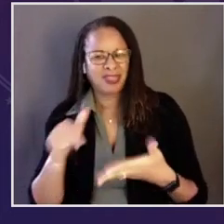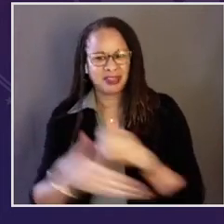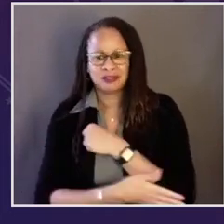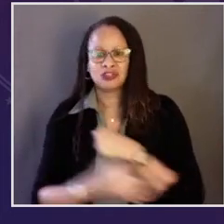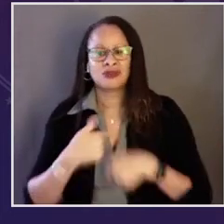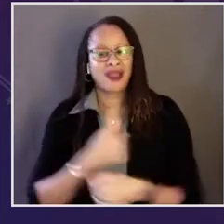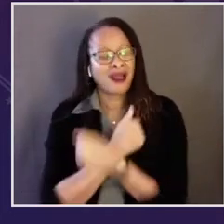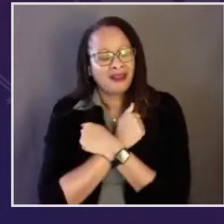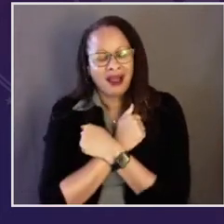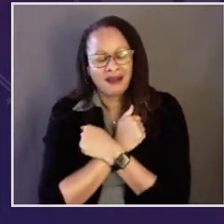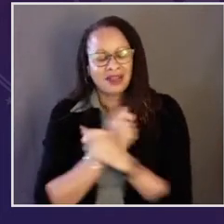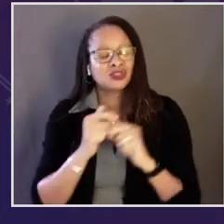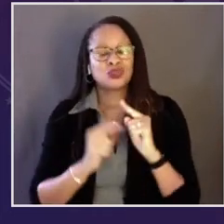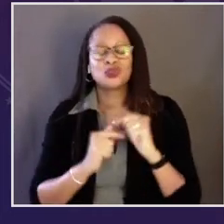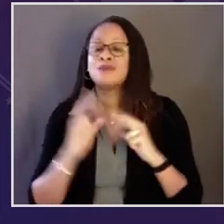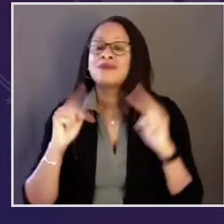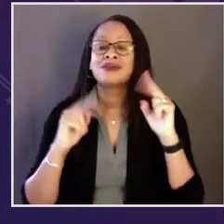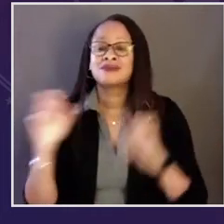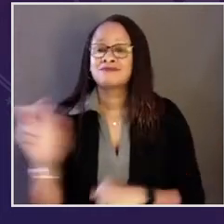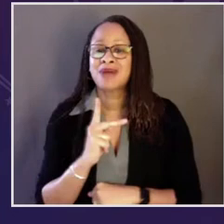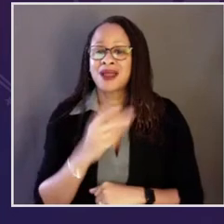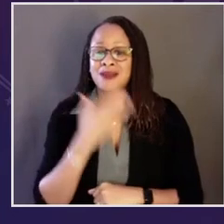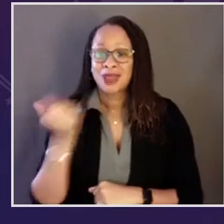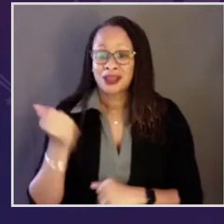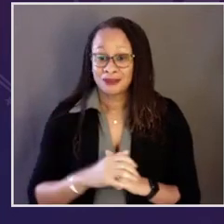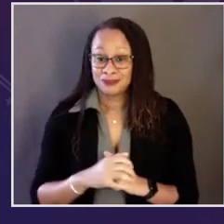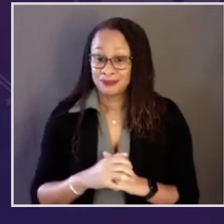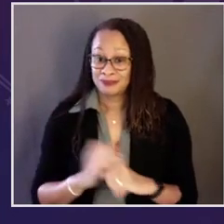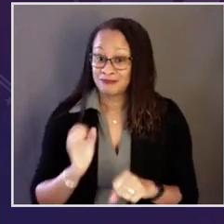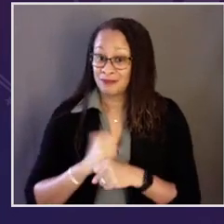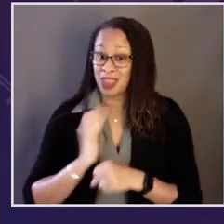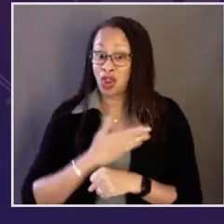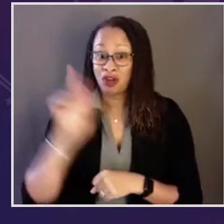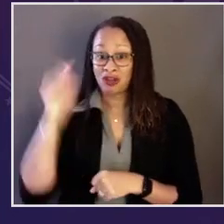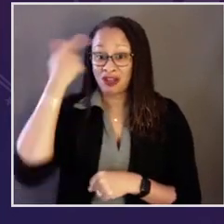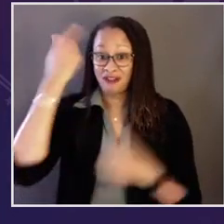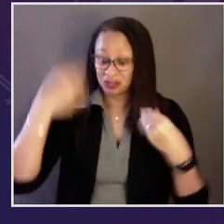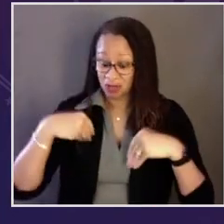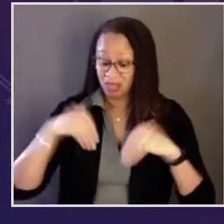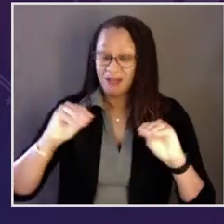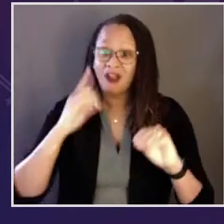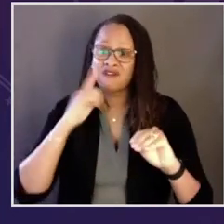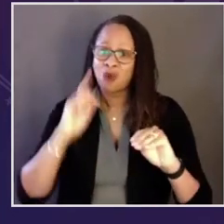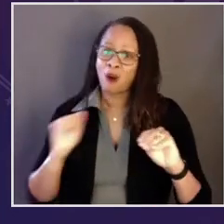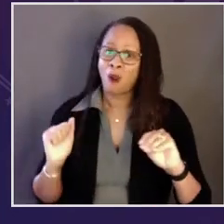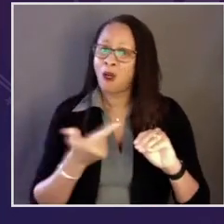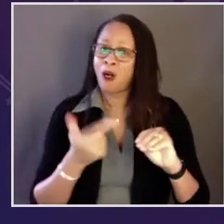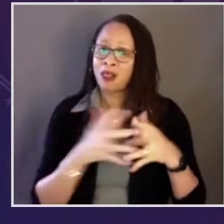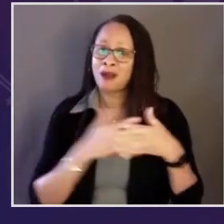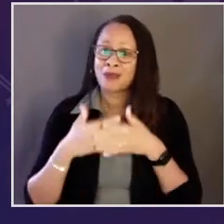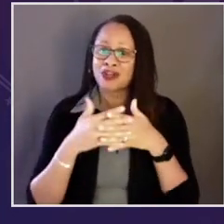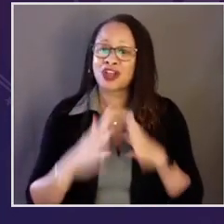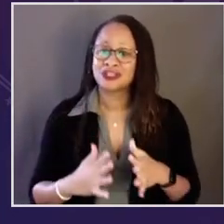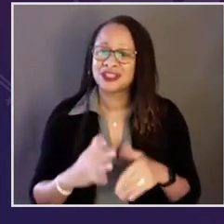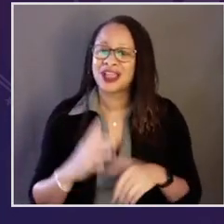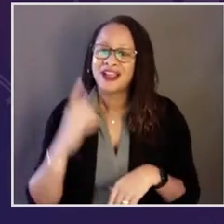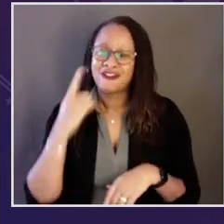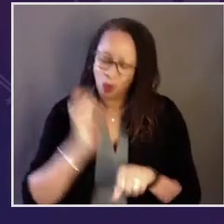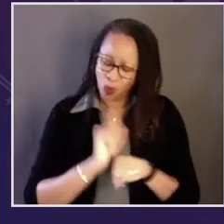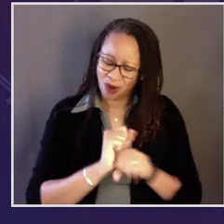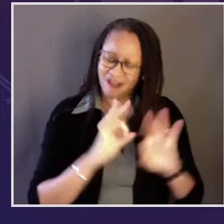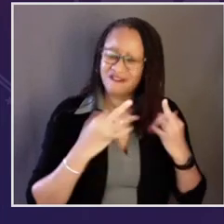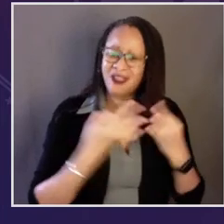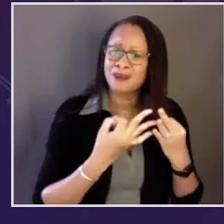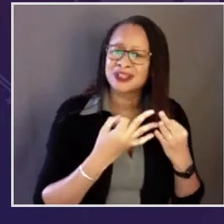will do everything I can to help this country I love to build back better, to make our government